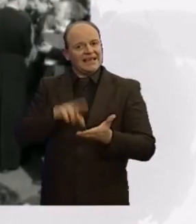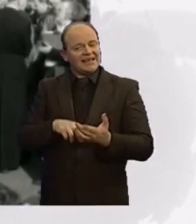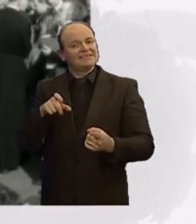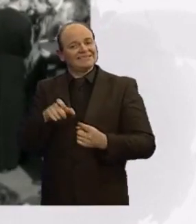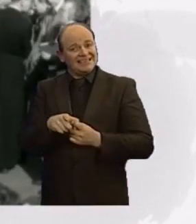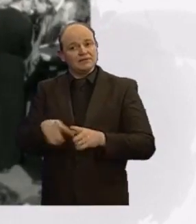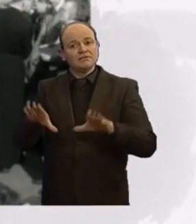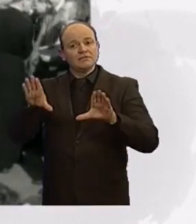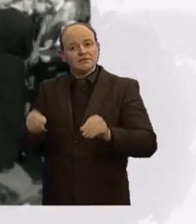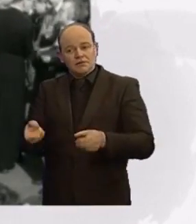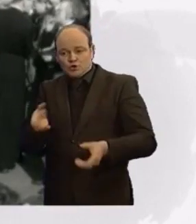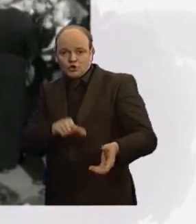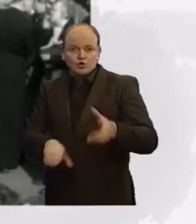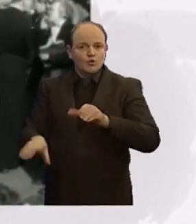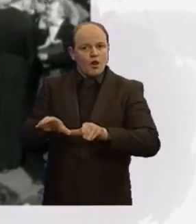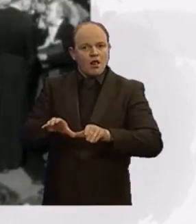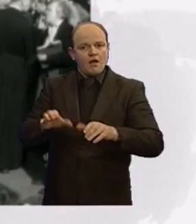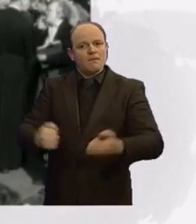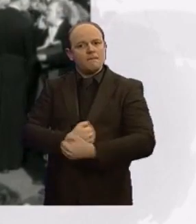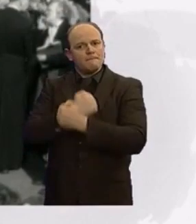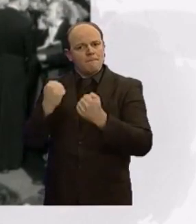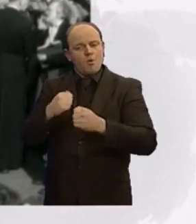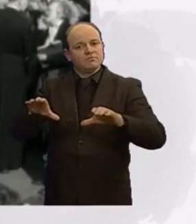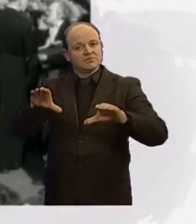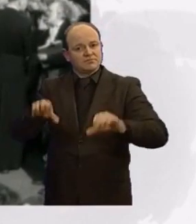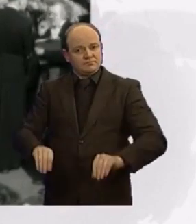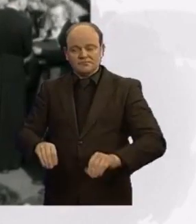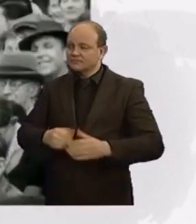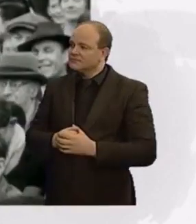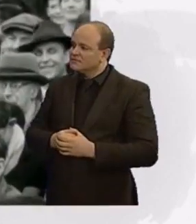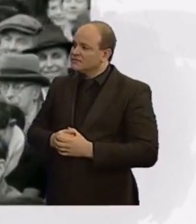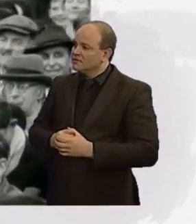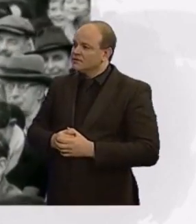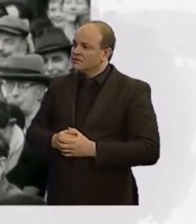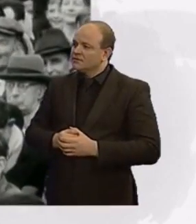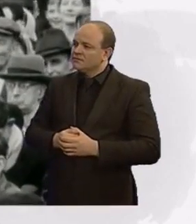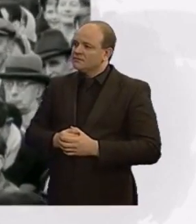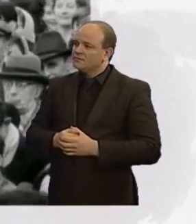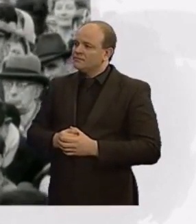mighty upsurge of democratic protest.